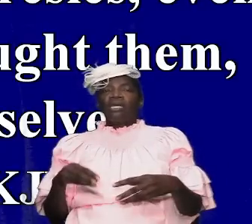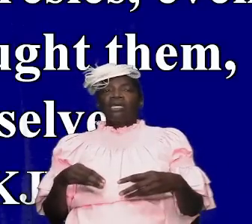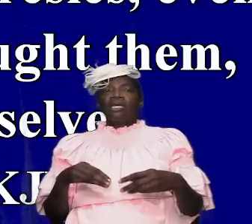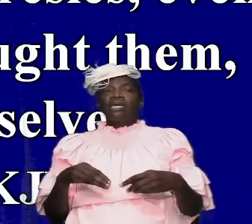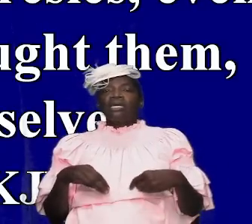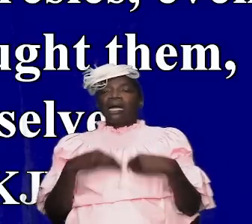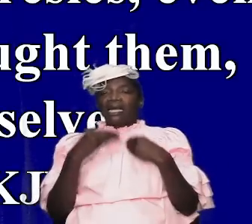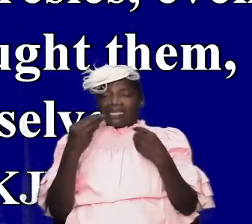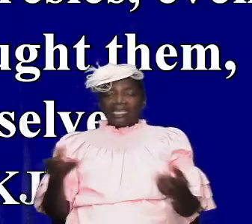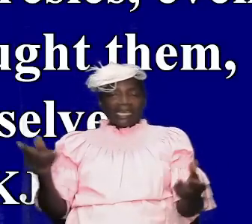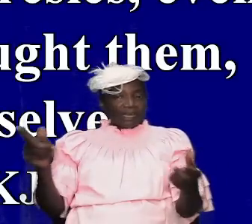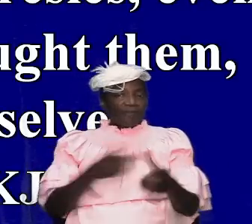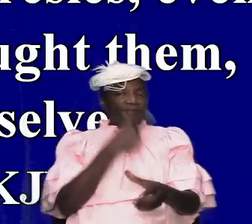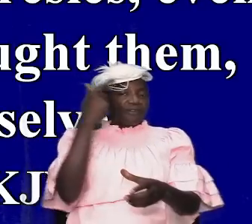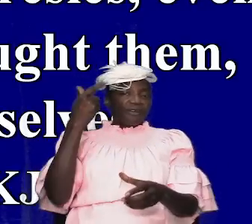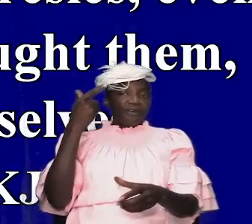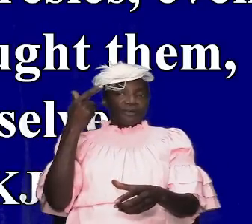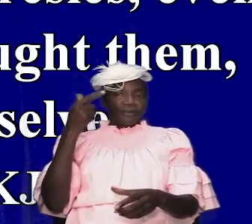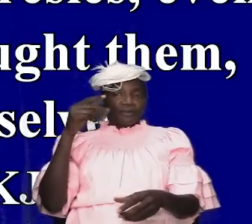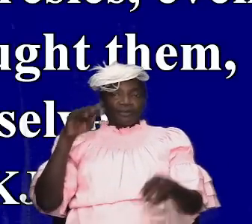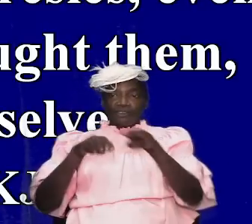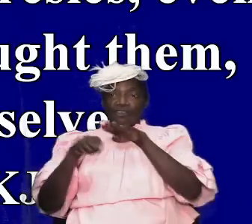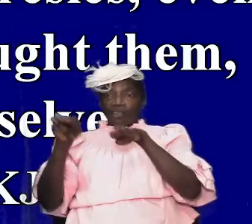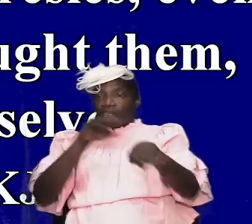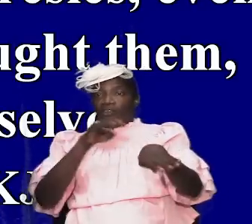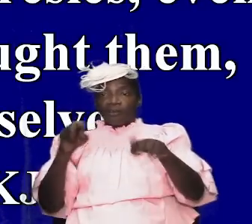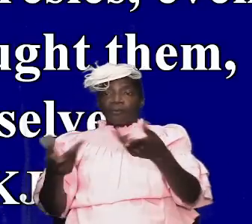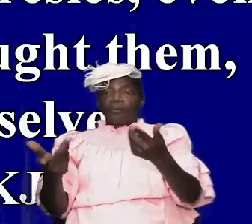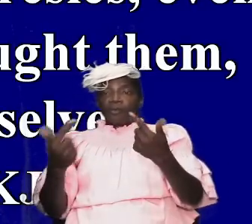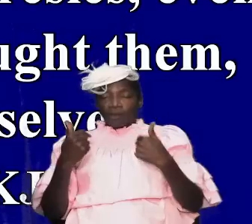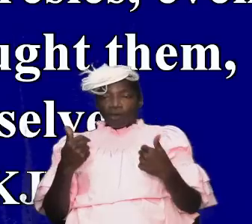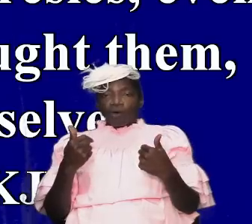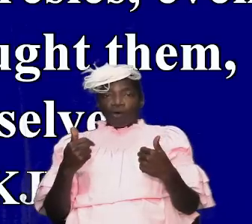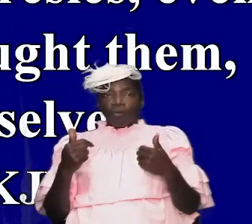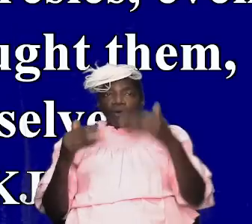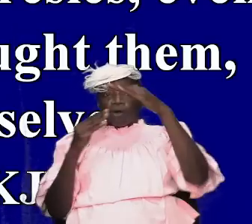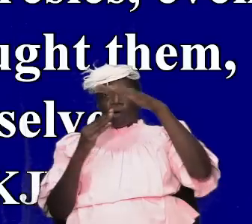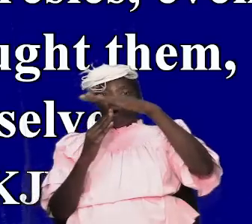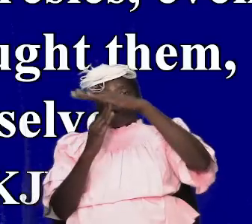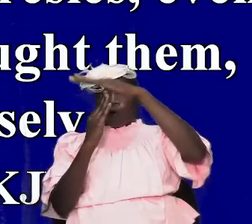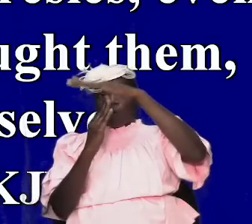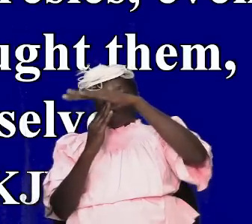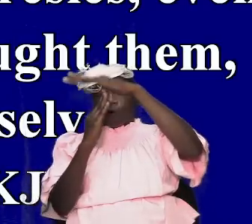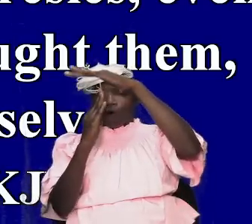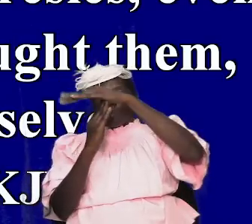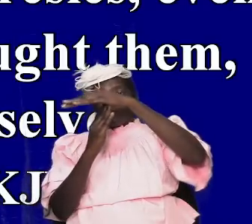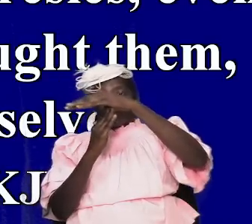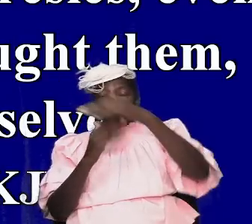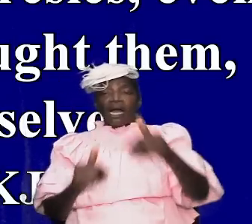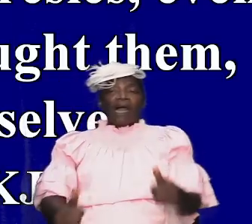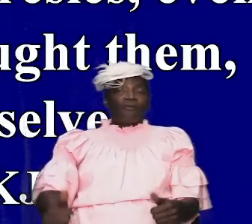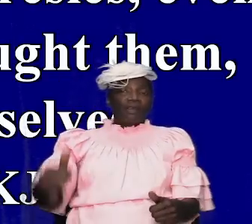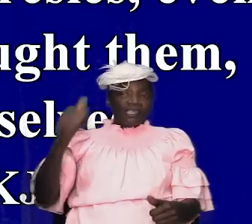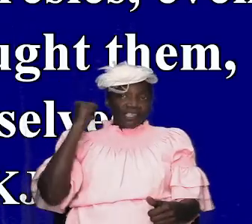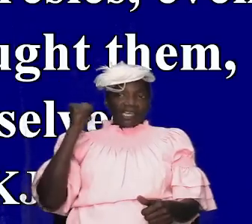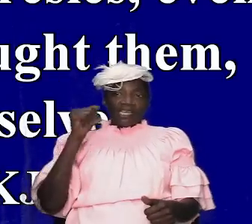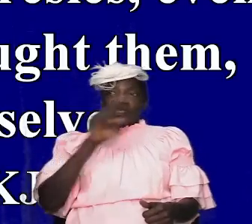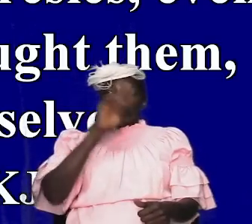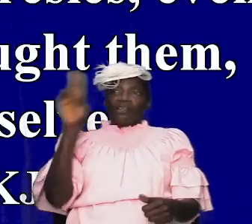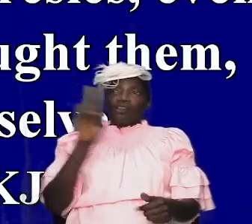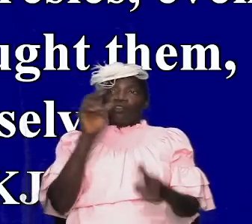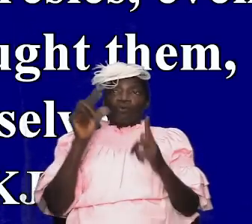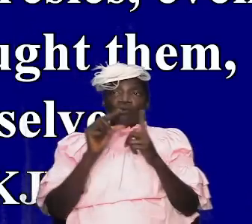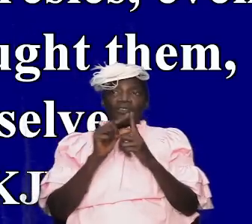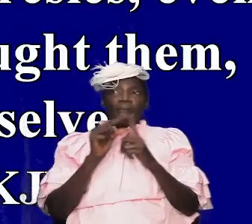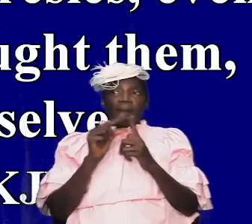it from the first rung of the step and we are going to come all the way up and we are going to reject and use the scriptures